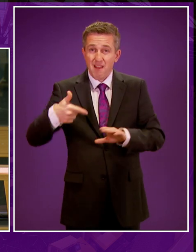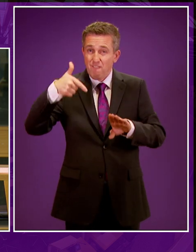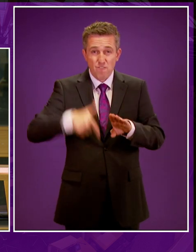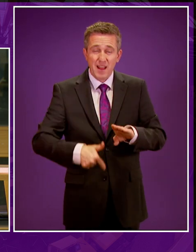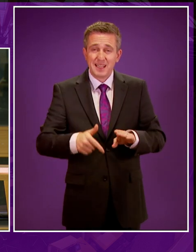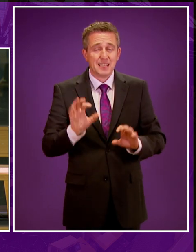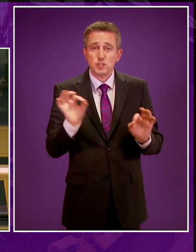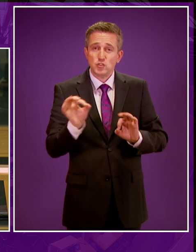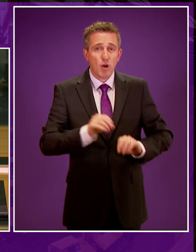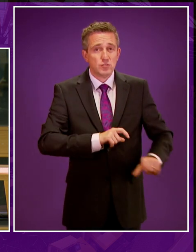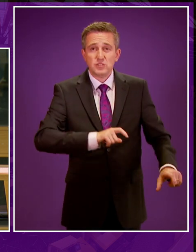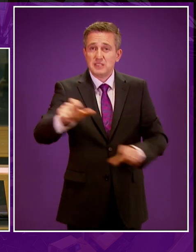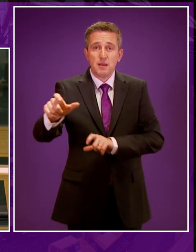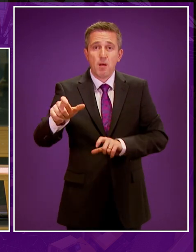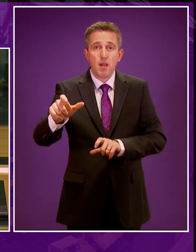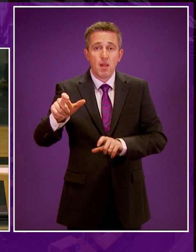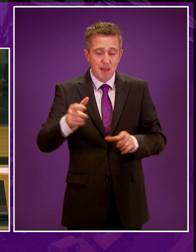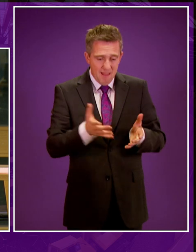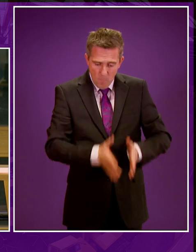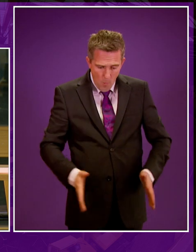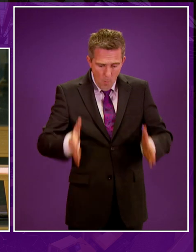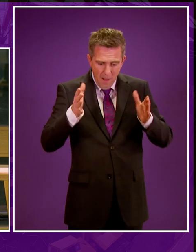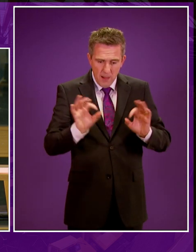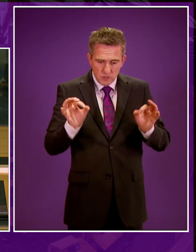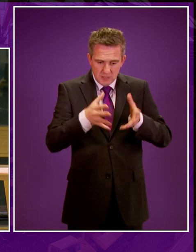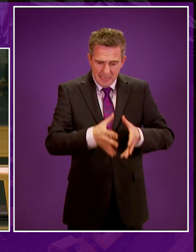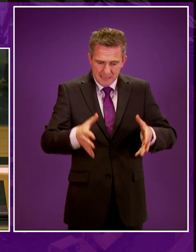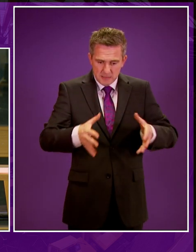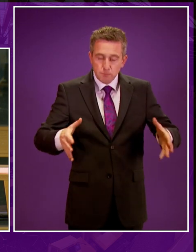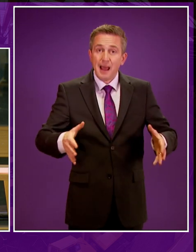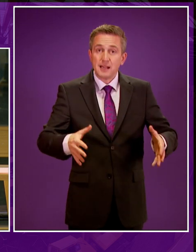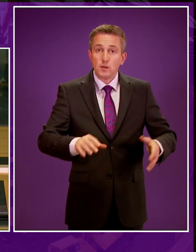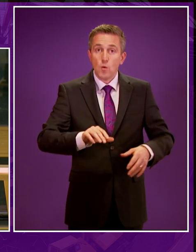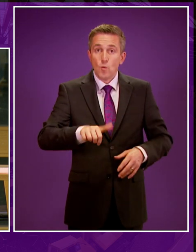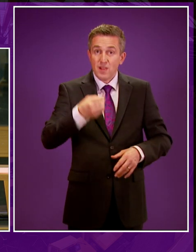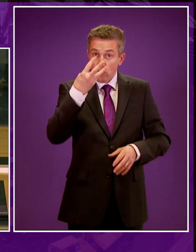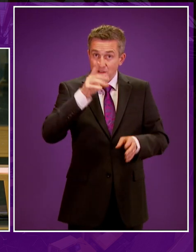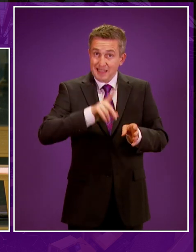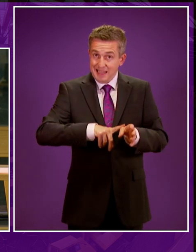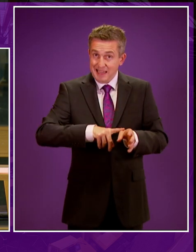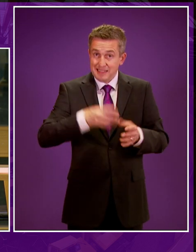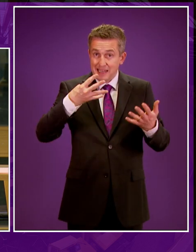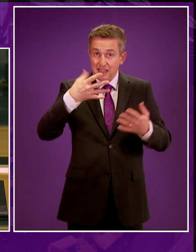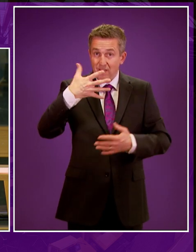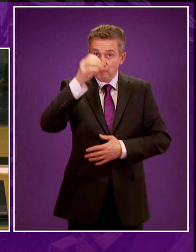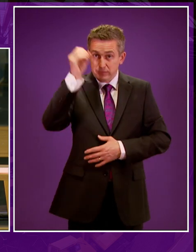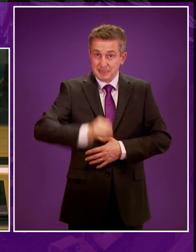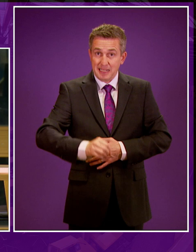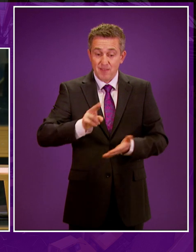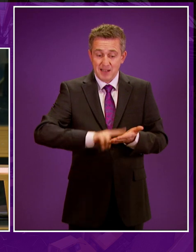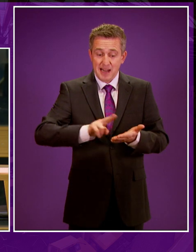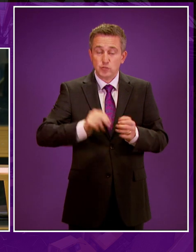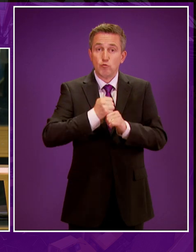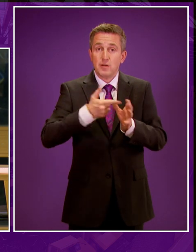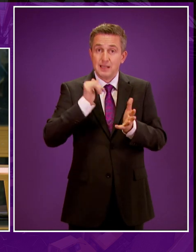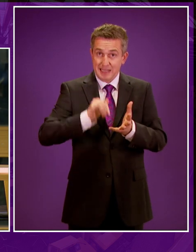sustainable resource. If a well does not continually expand within three years, 95% of the natural gas